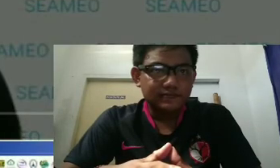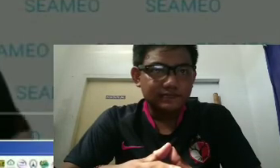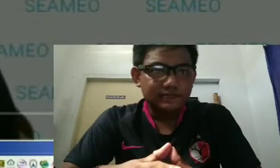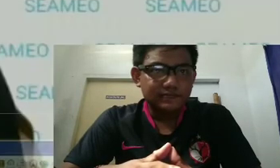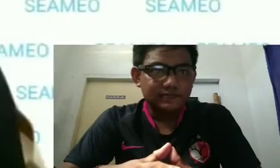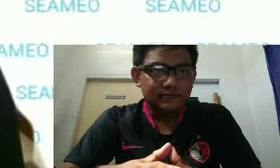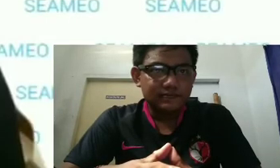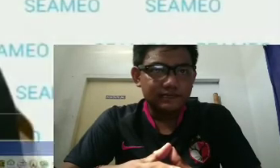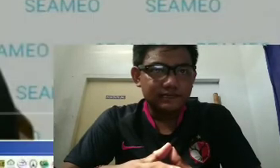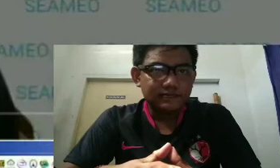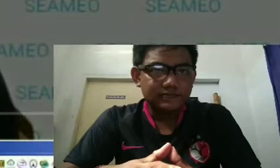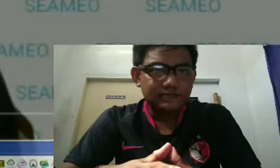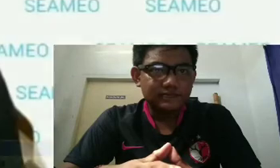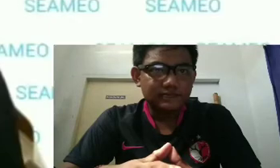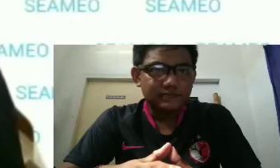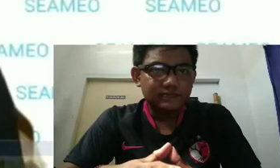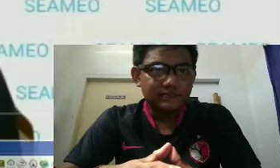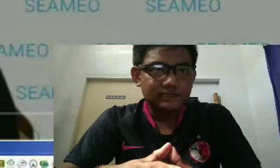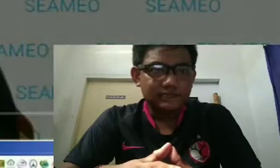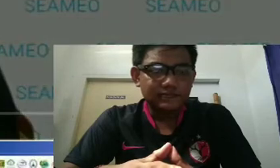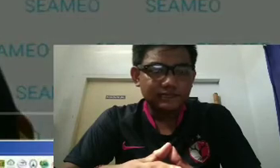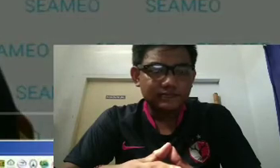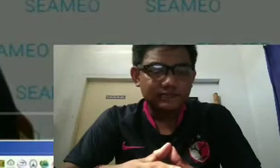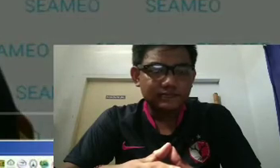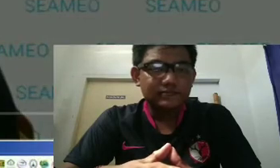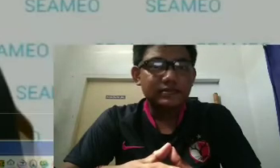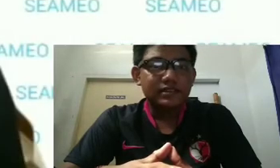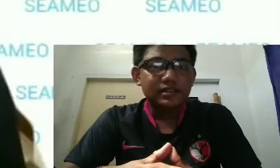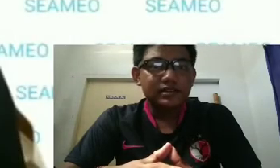as valuable resources for discussion.